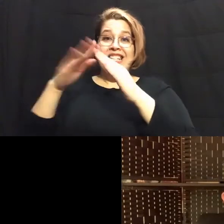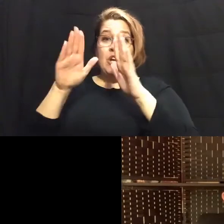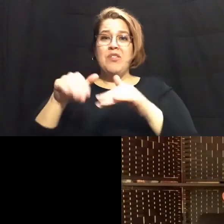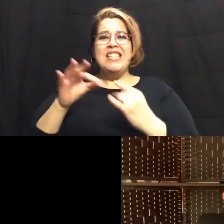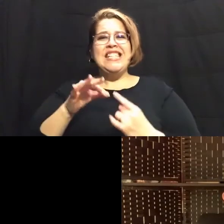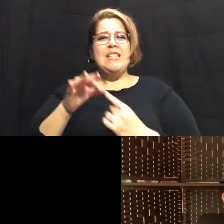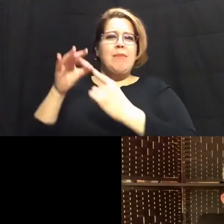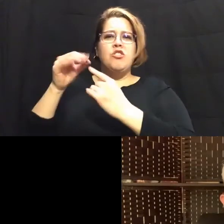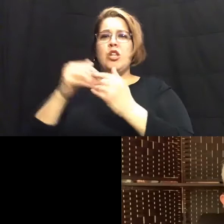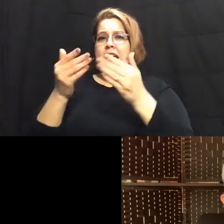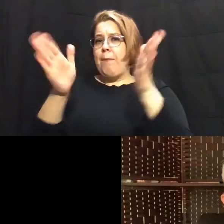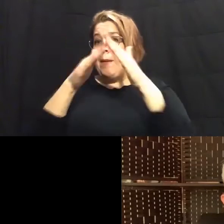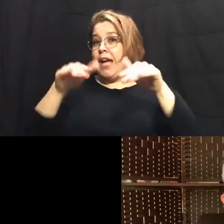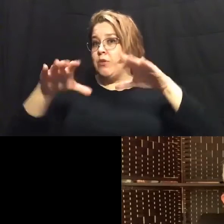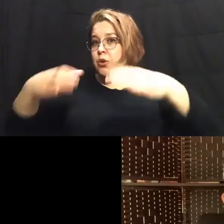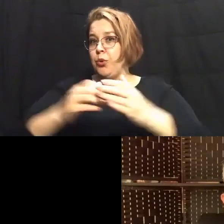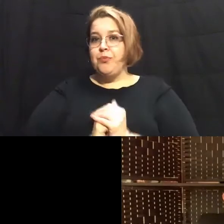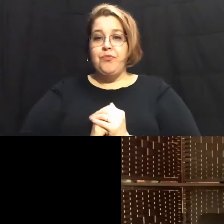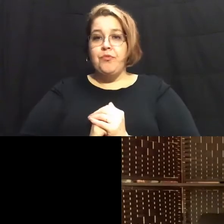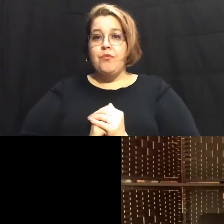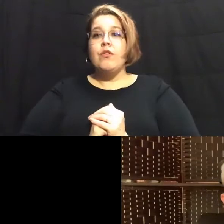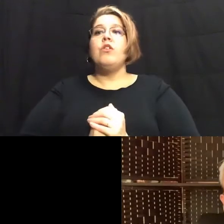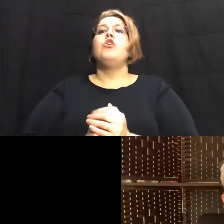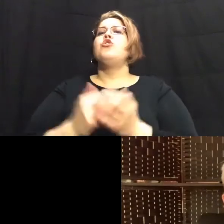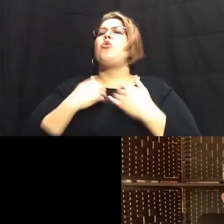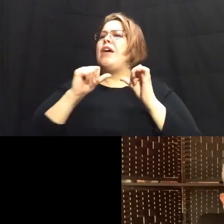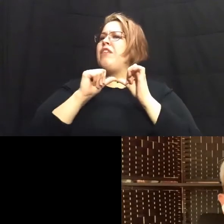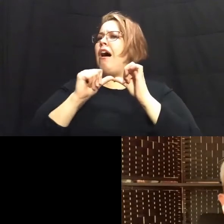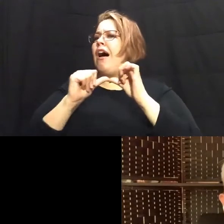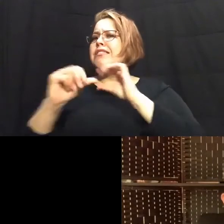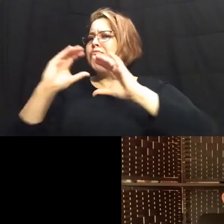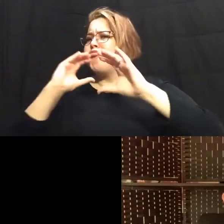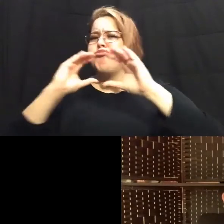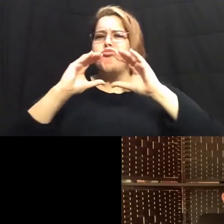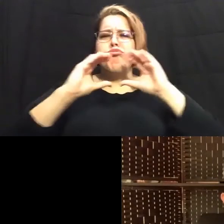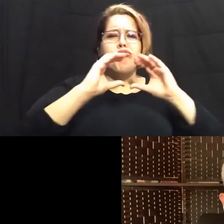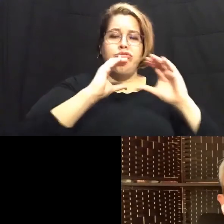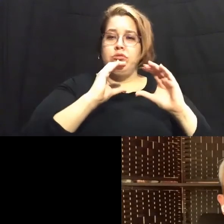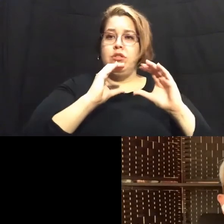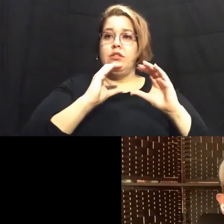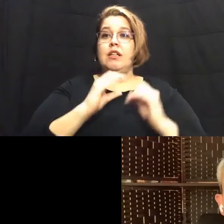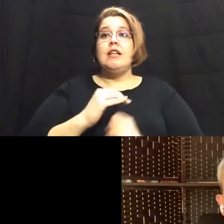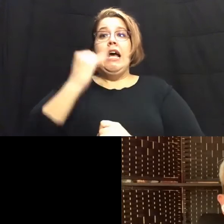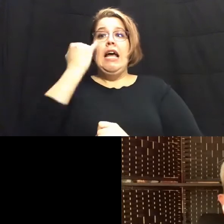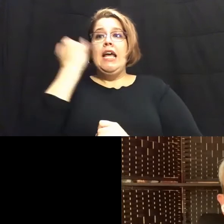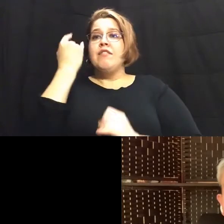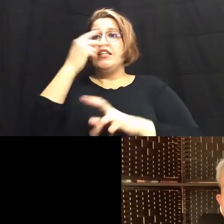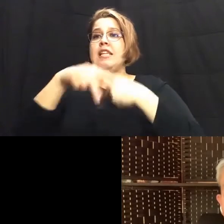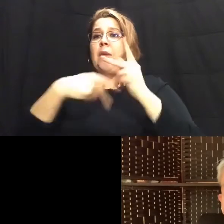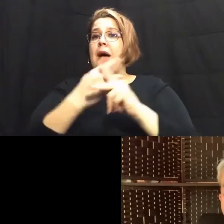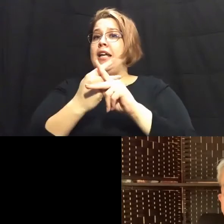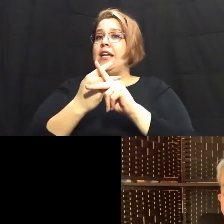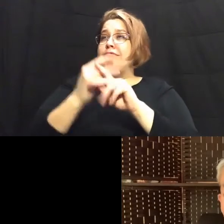public housing community uh so that there is constant communication and in the event of any kind of impending weather